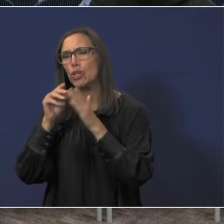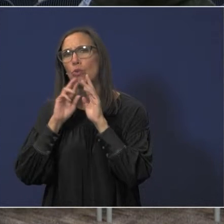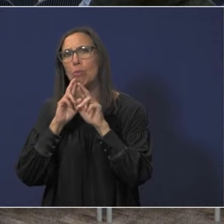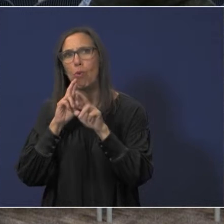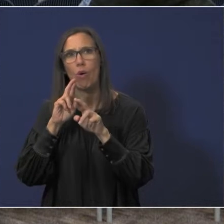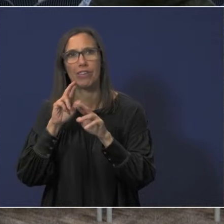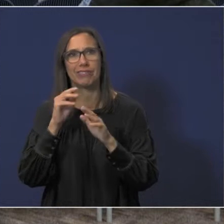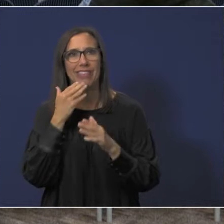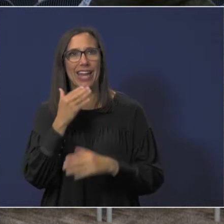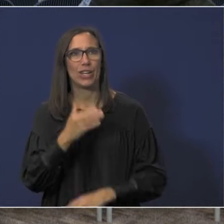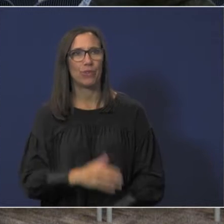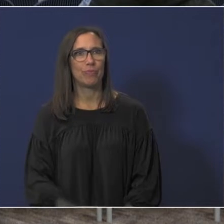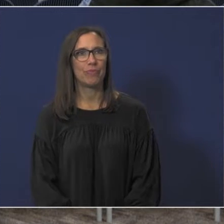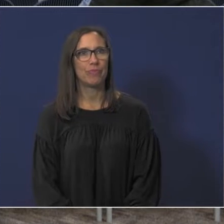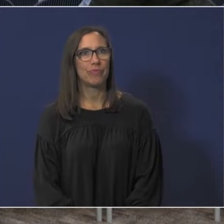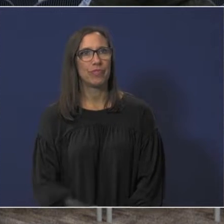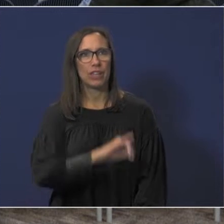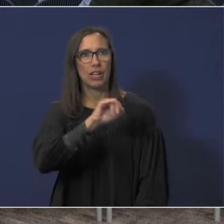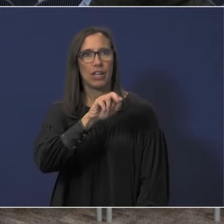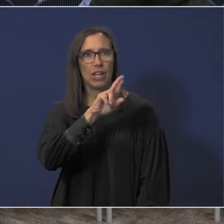you. Thank you. Julie?